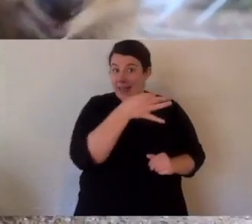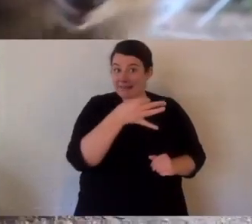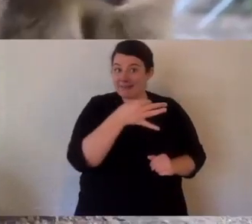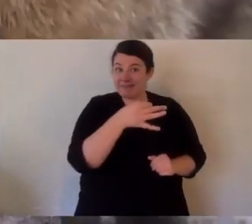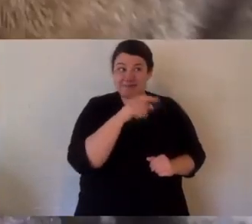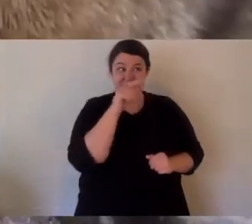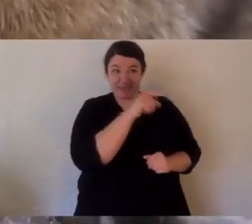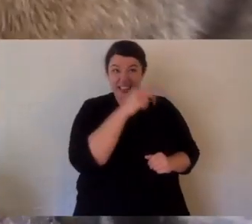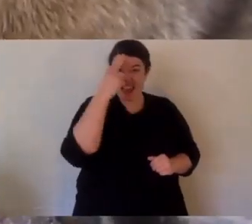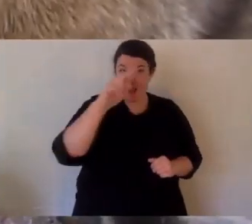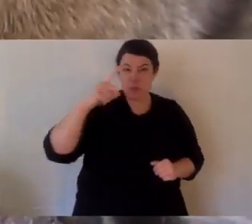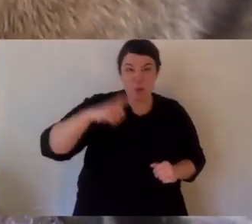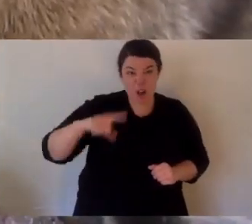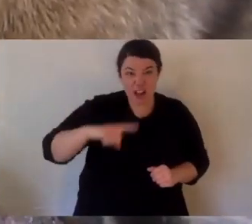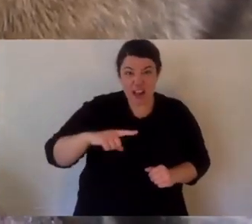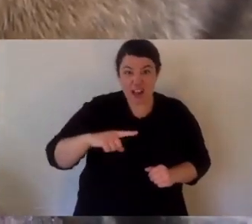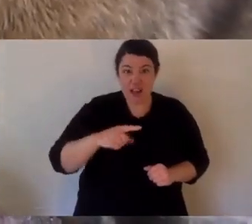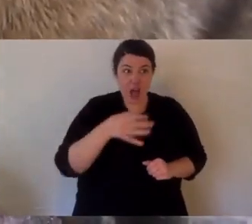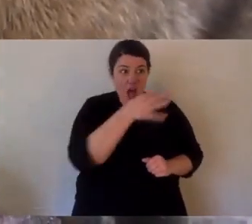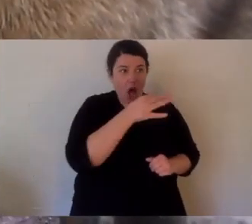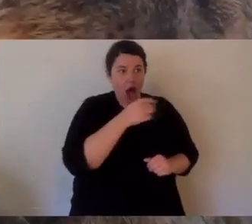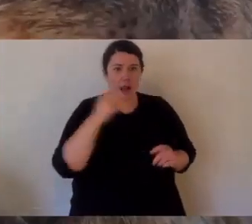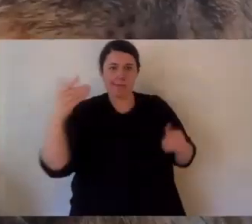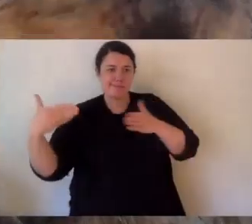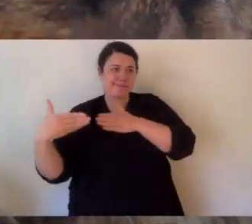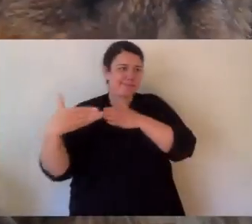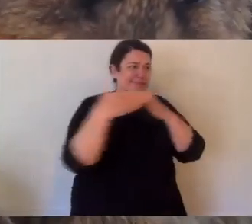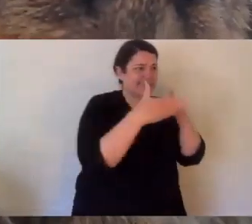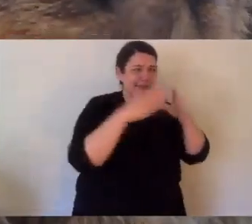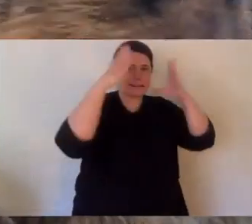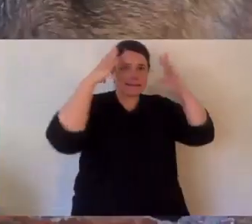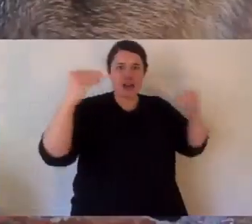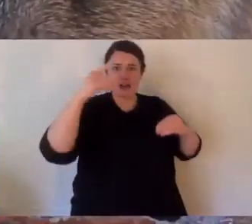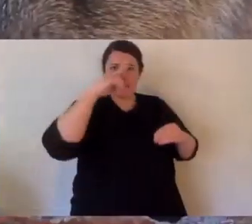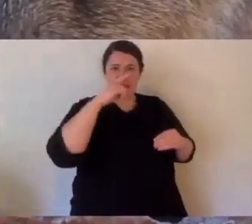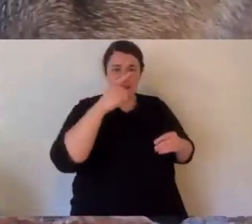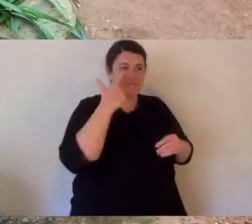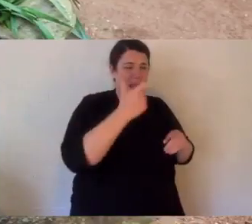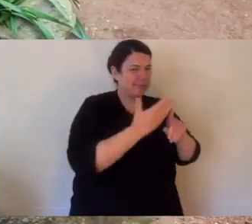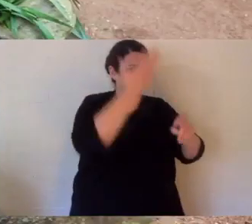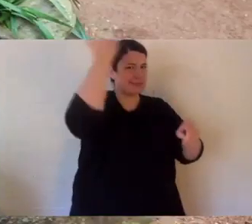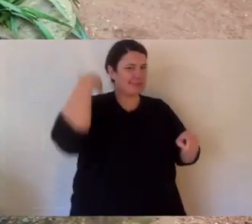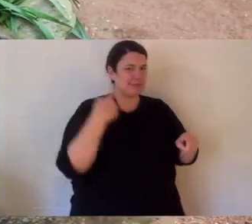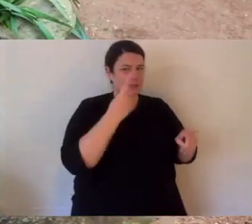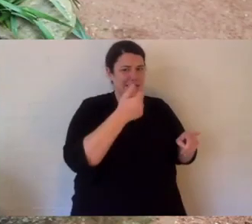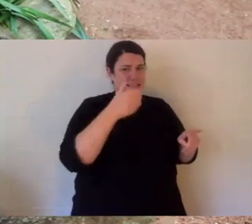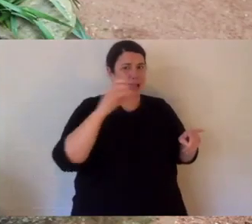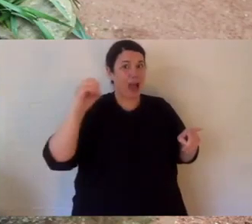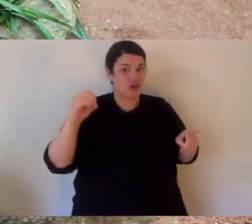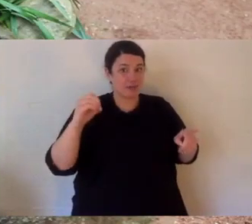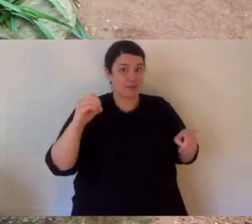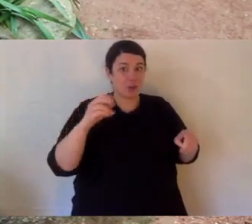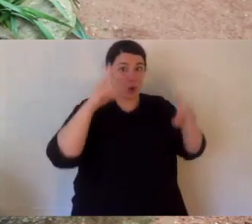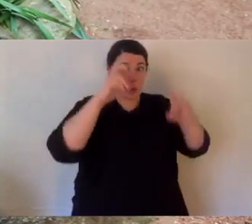Rottnest Island, and it's offshore, as the name suggests, it's an island. It's called Rottnest because the island was found by